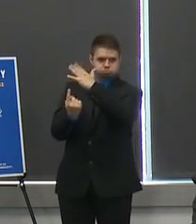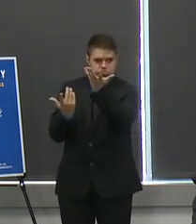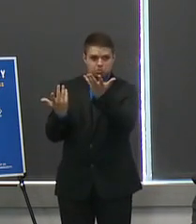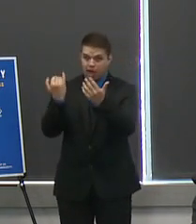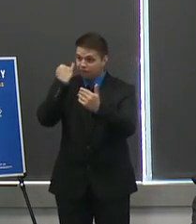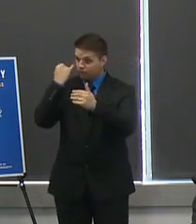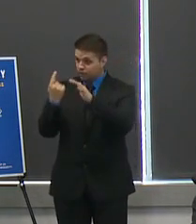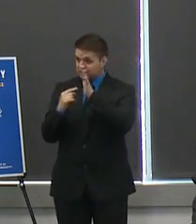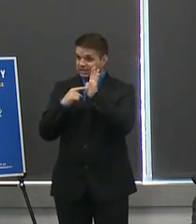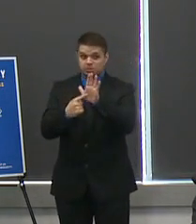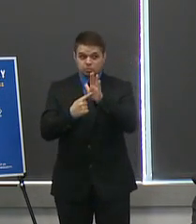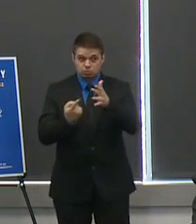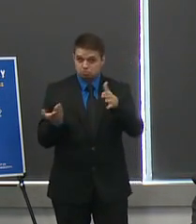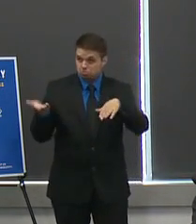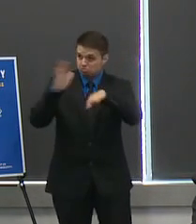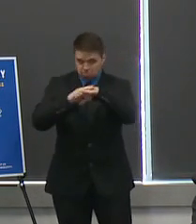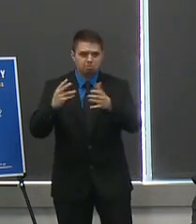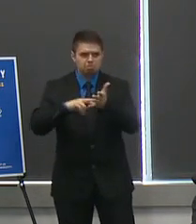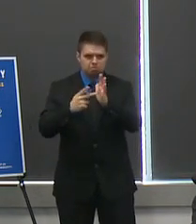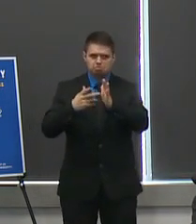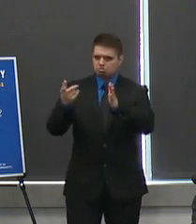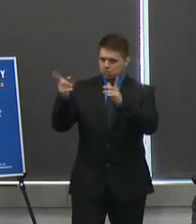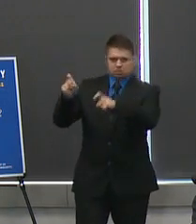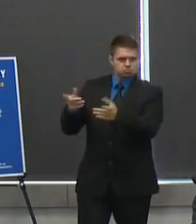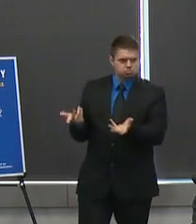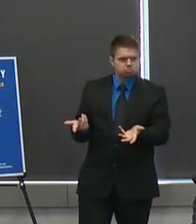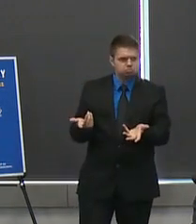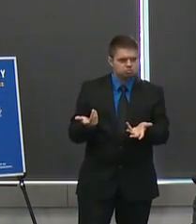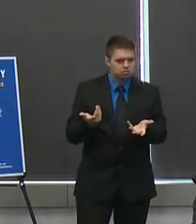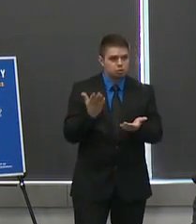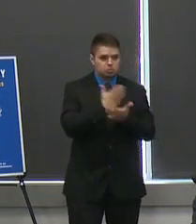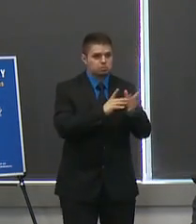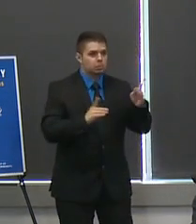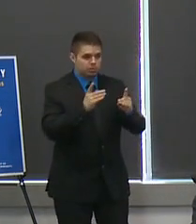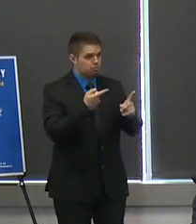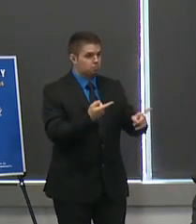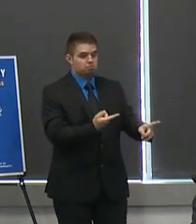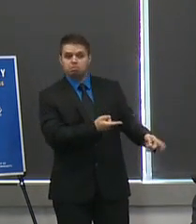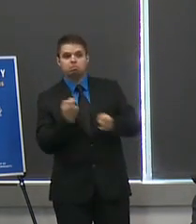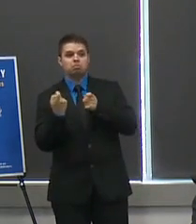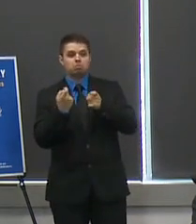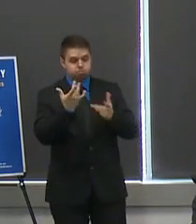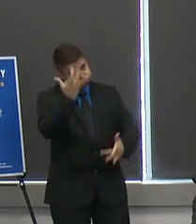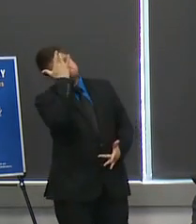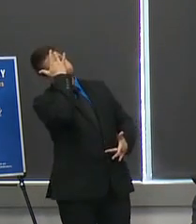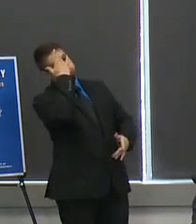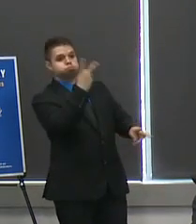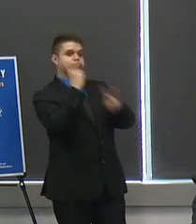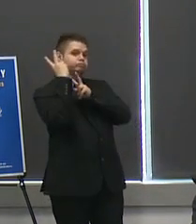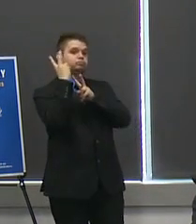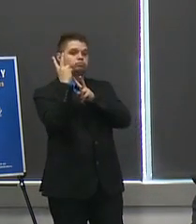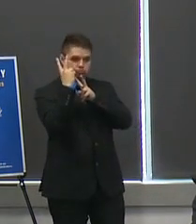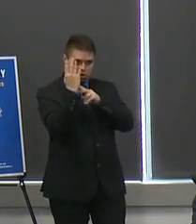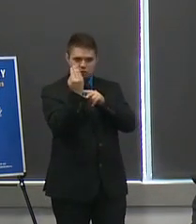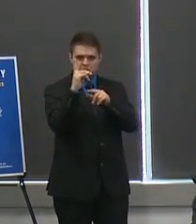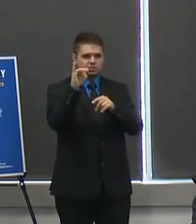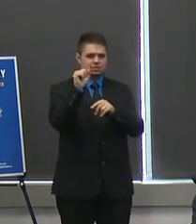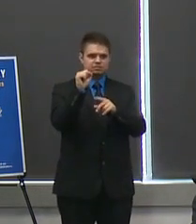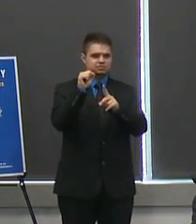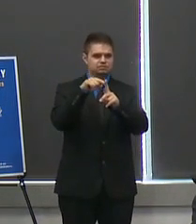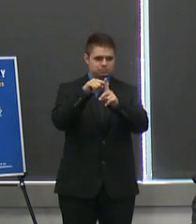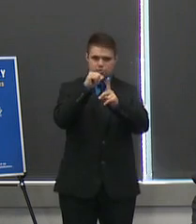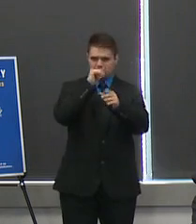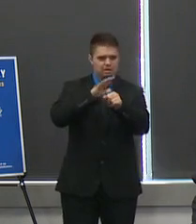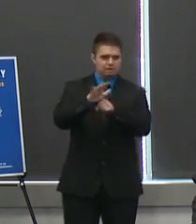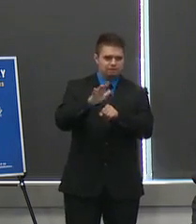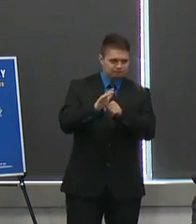maybe those some of those people start showing symptoms after 14 days why not test 14 days doesn't seem like enough why not test those people do we not